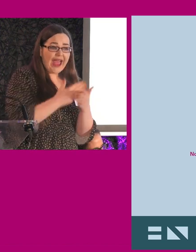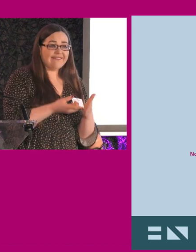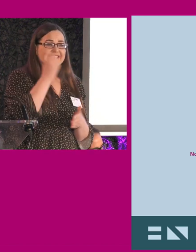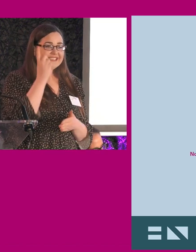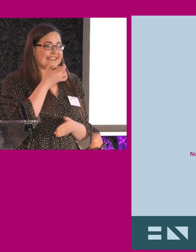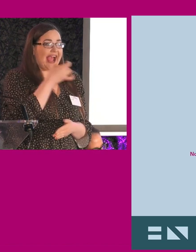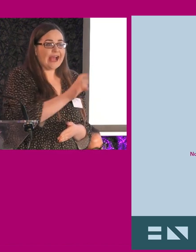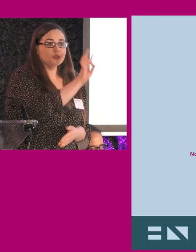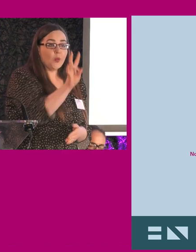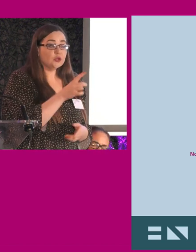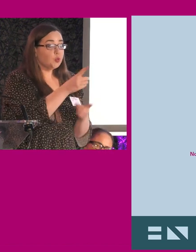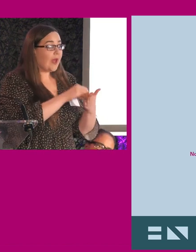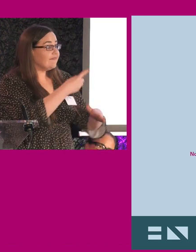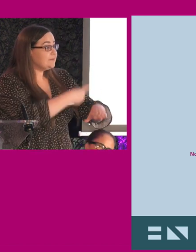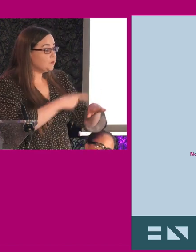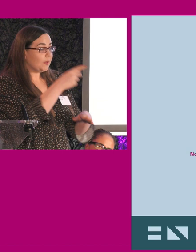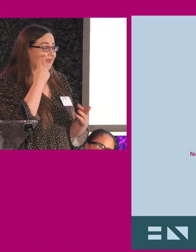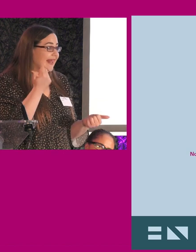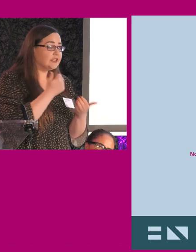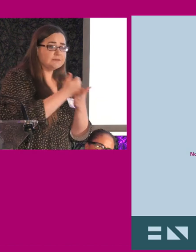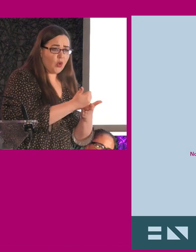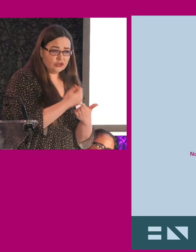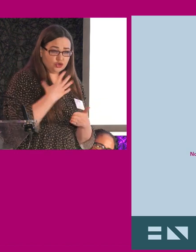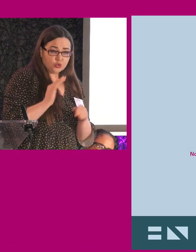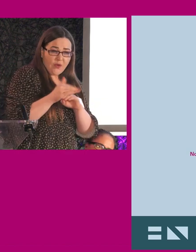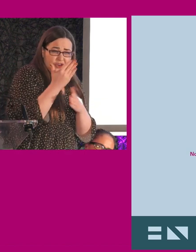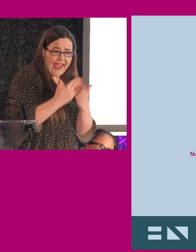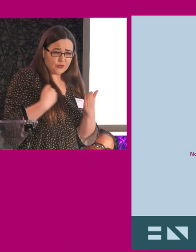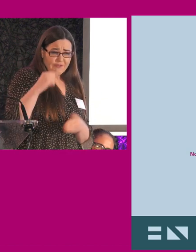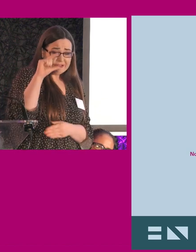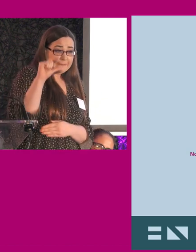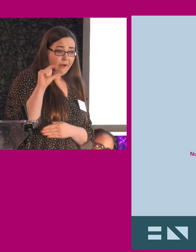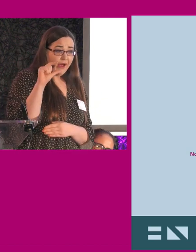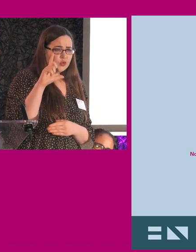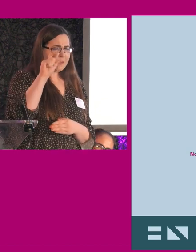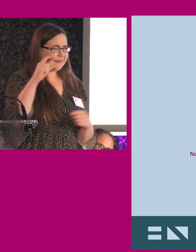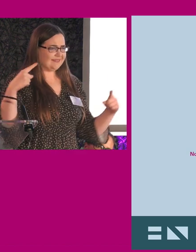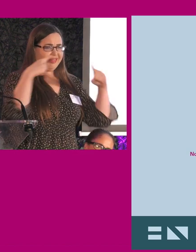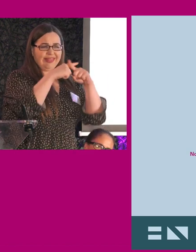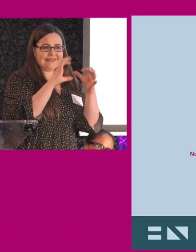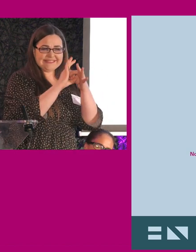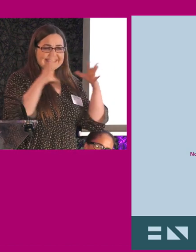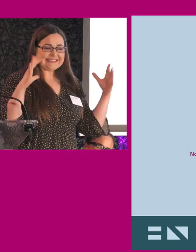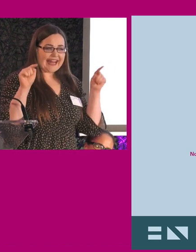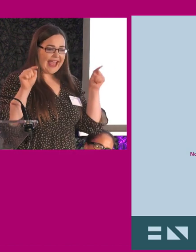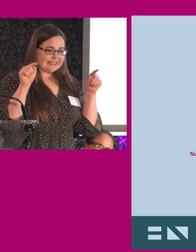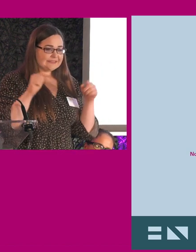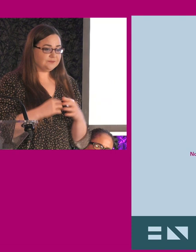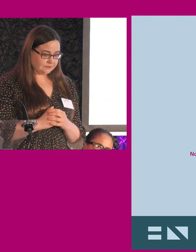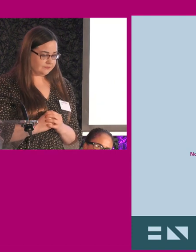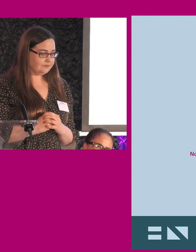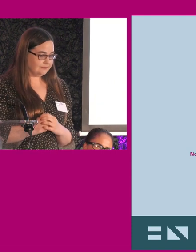disclosure? And over half, when asked the question, asking disabled people, do they need assistance?